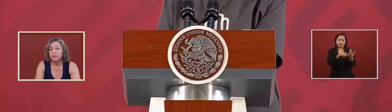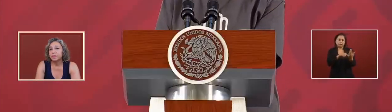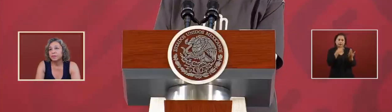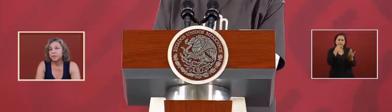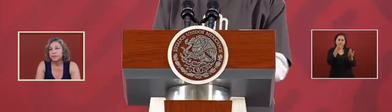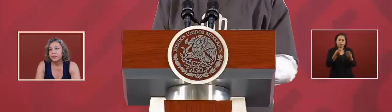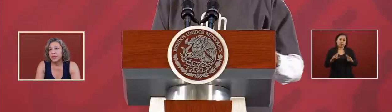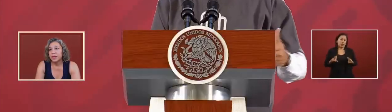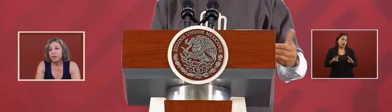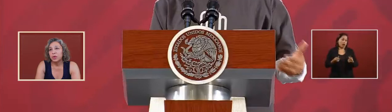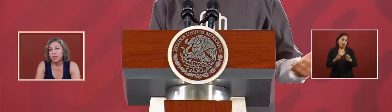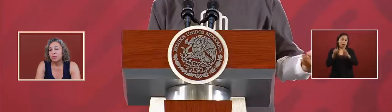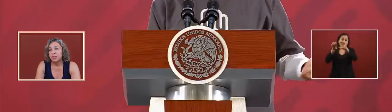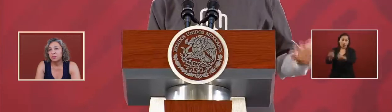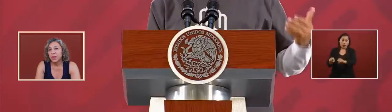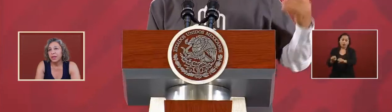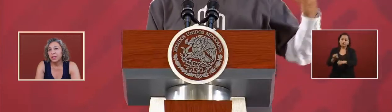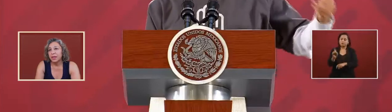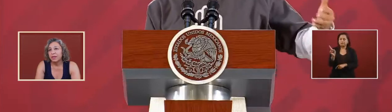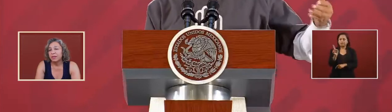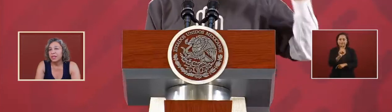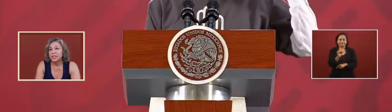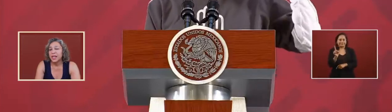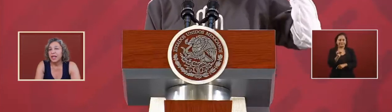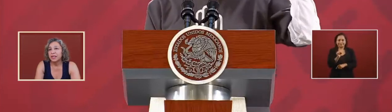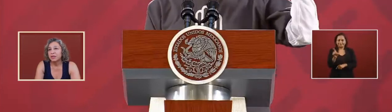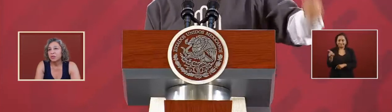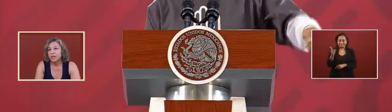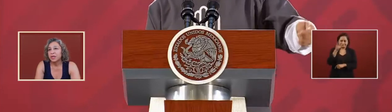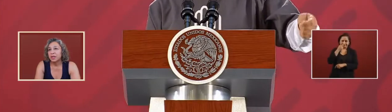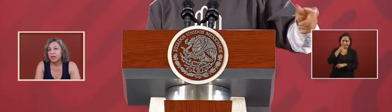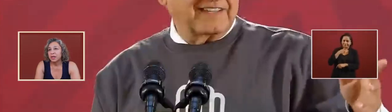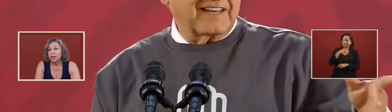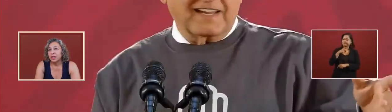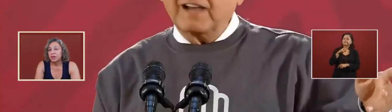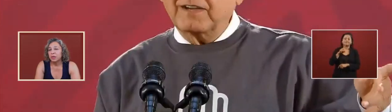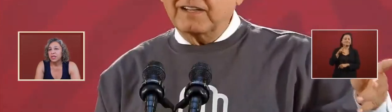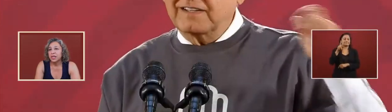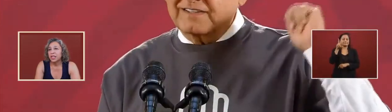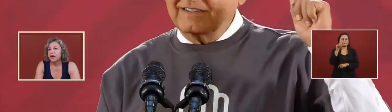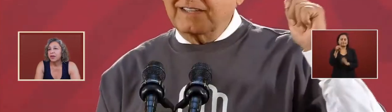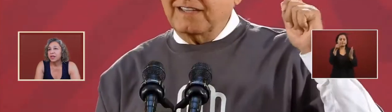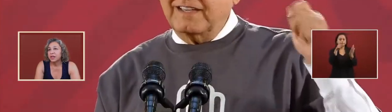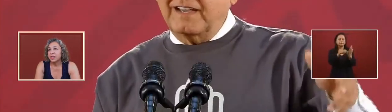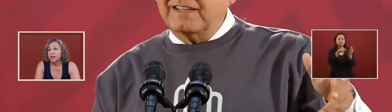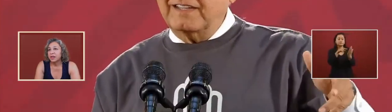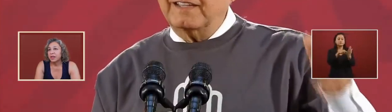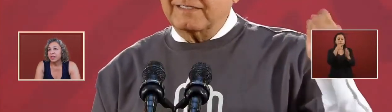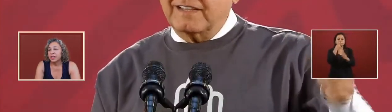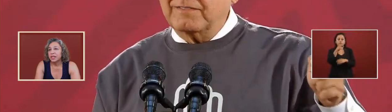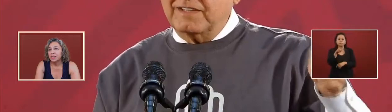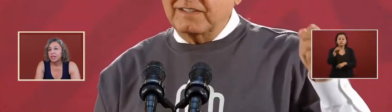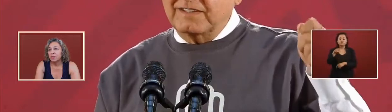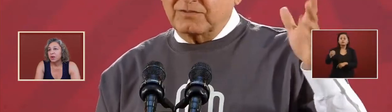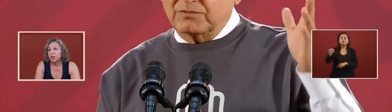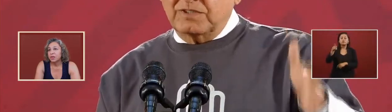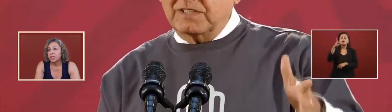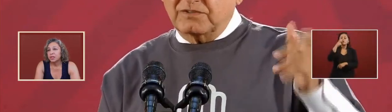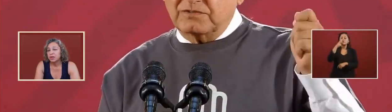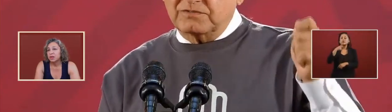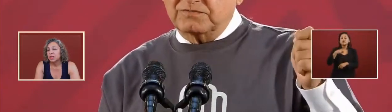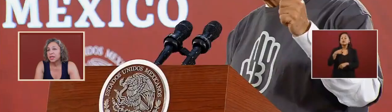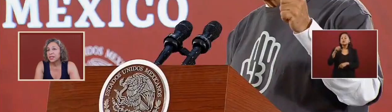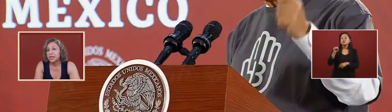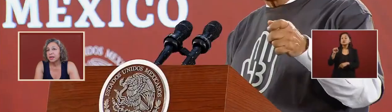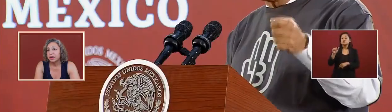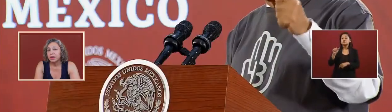with all respect that SAT would declare it that someone was